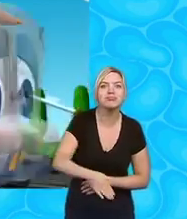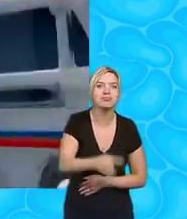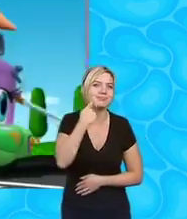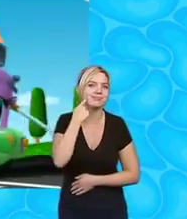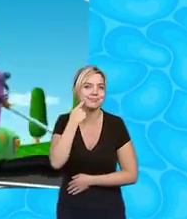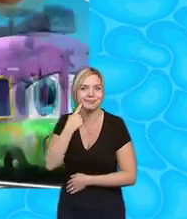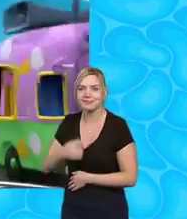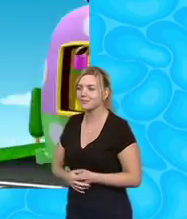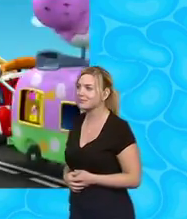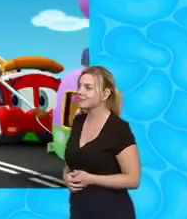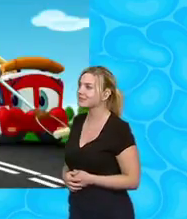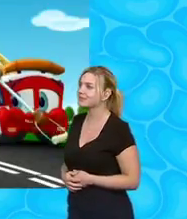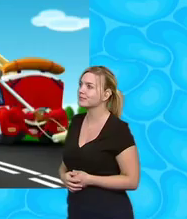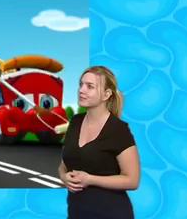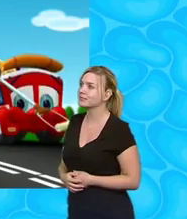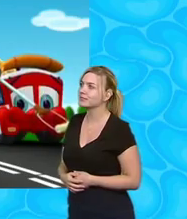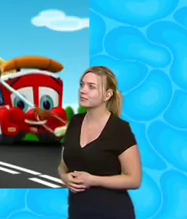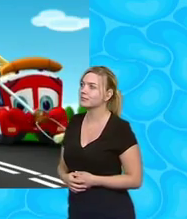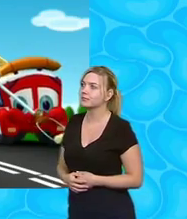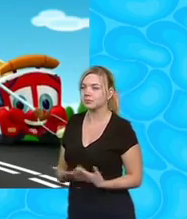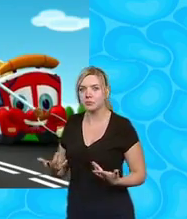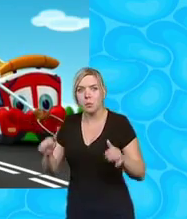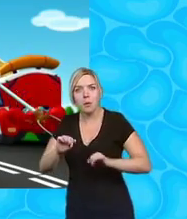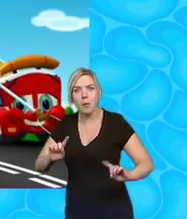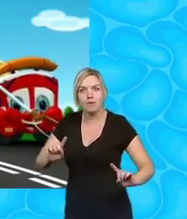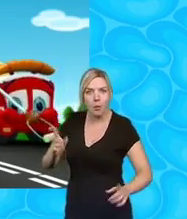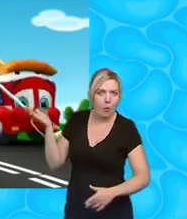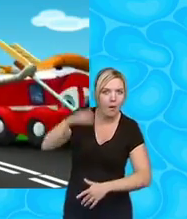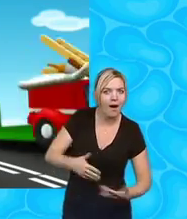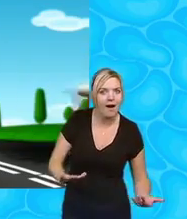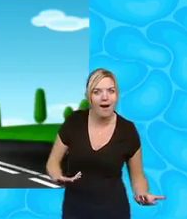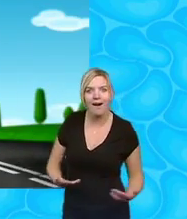well what are we waiting for